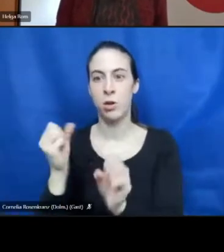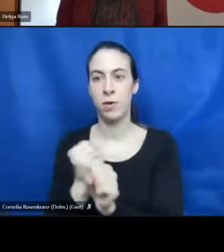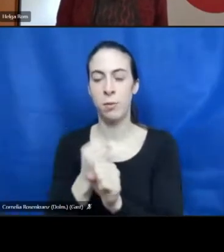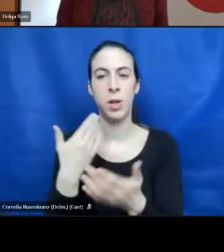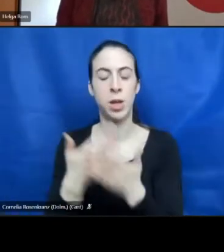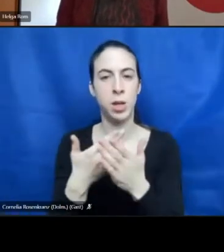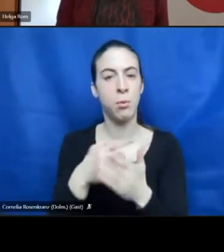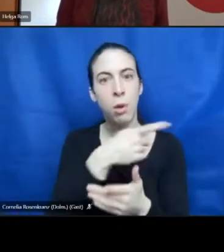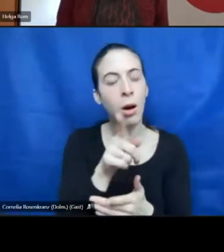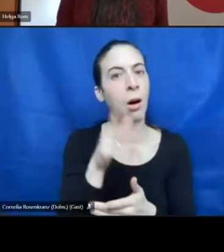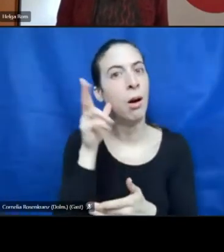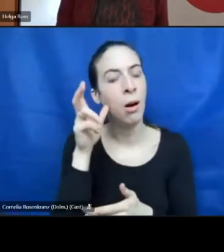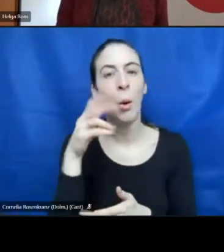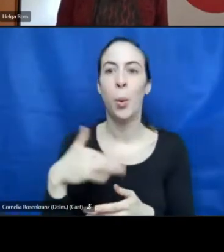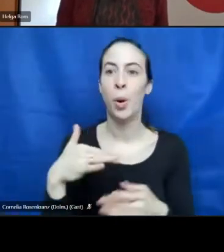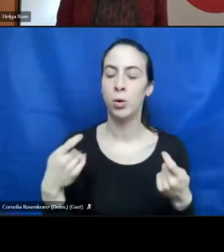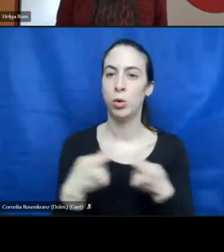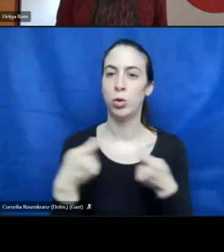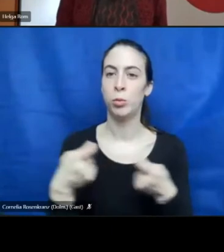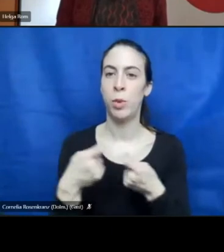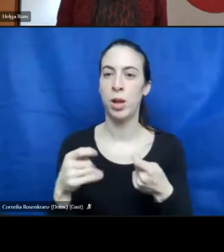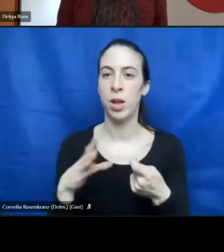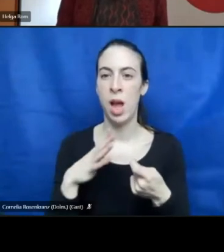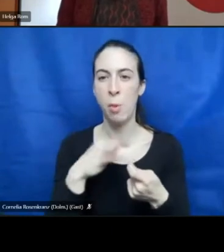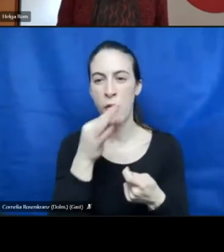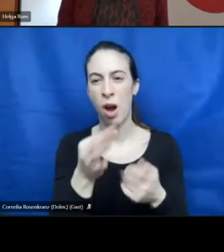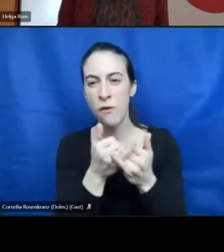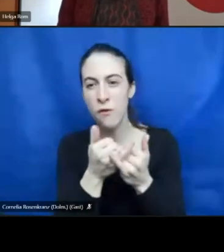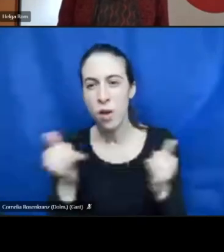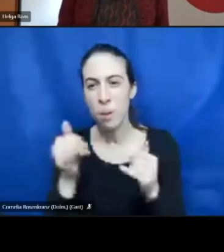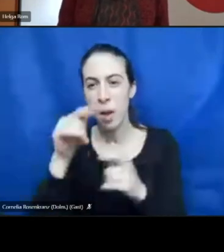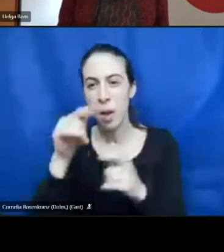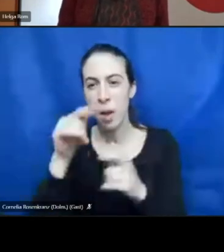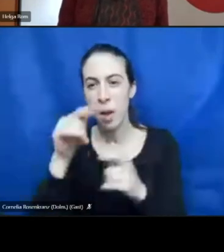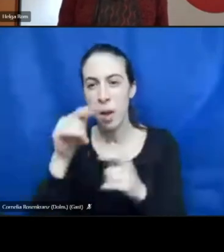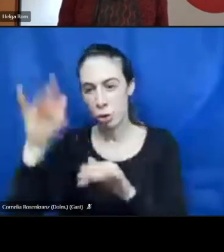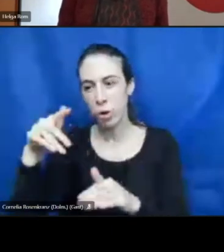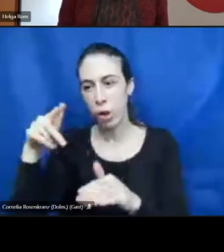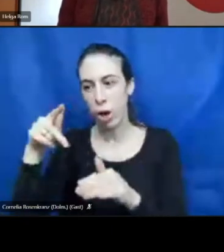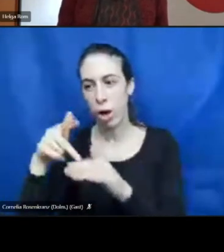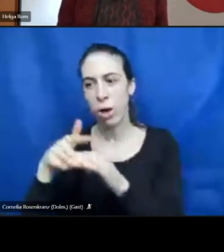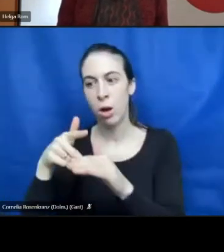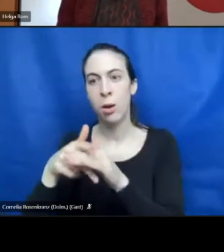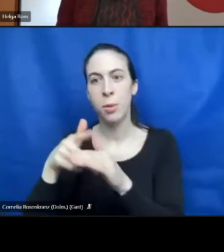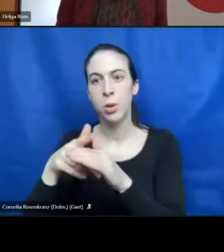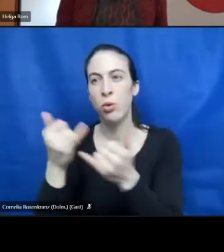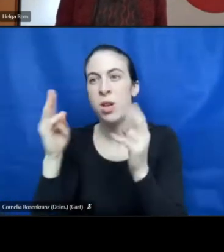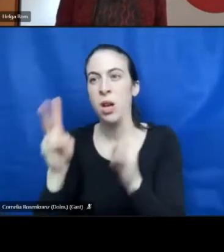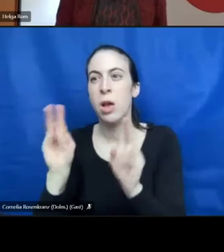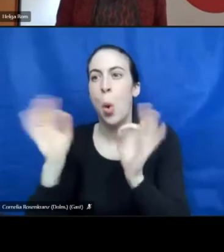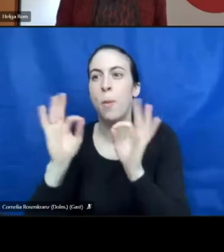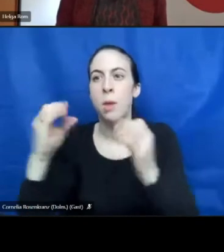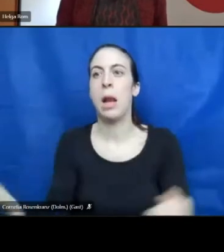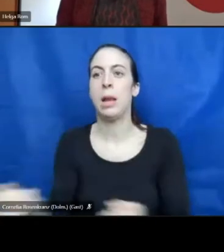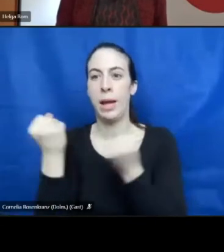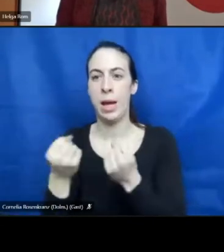story and I know more about how to train a person with disabilities to become a successful entrepreneur. Because actually that is the